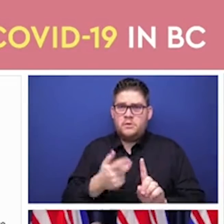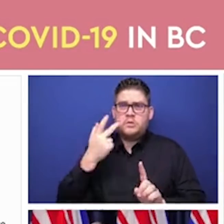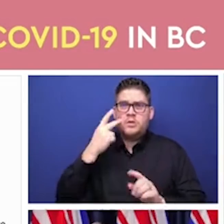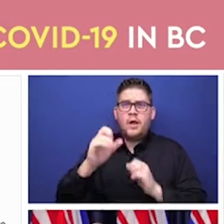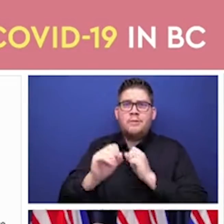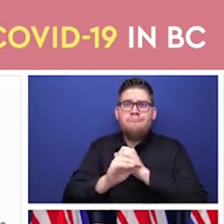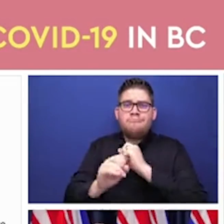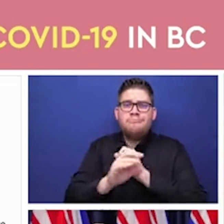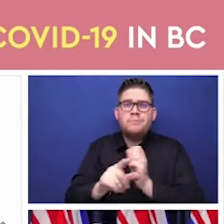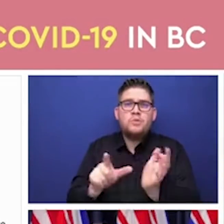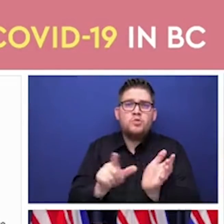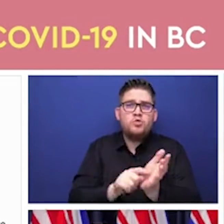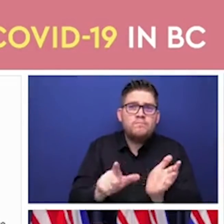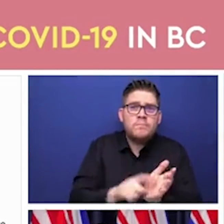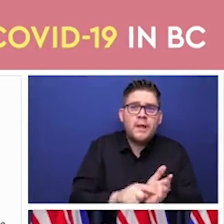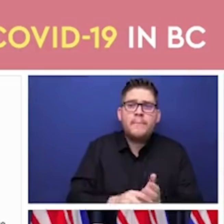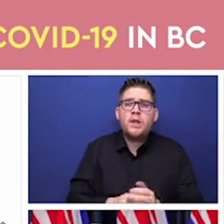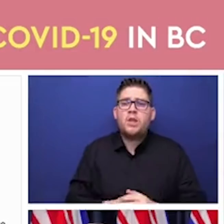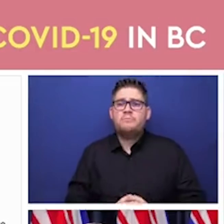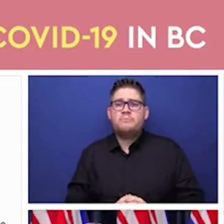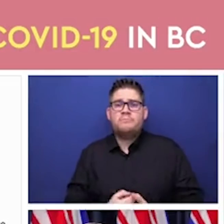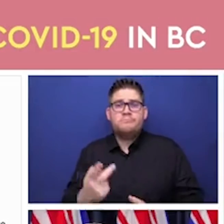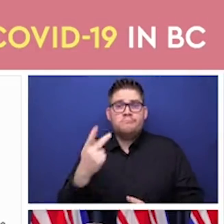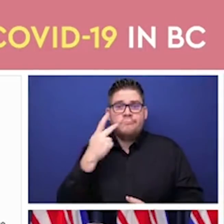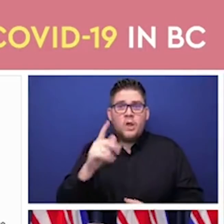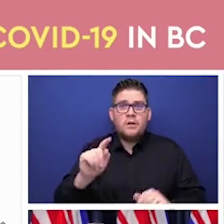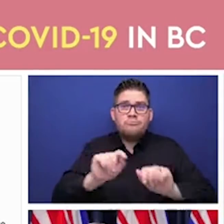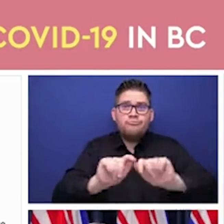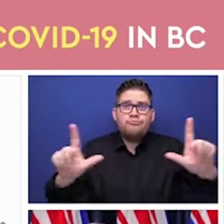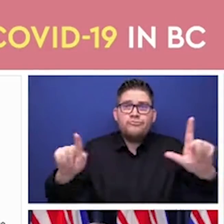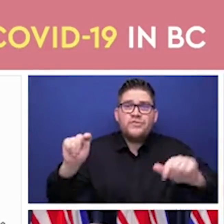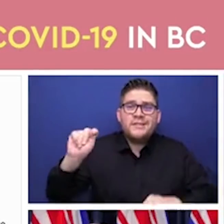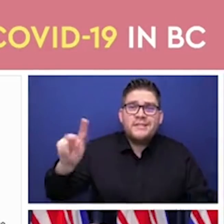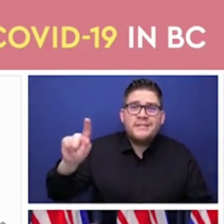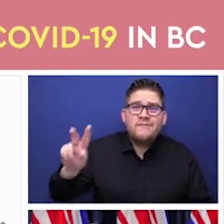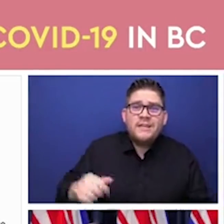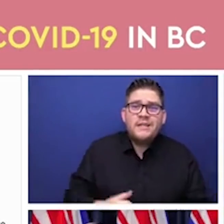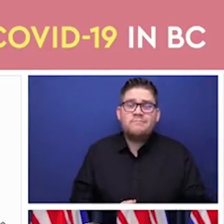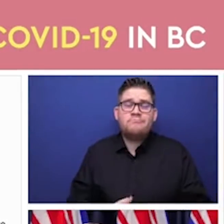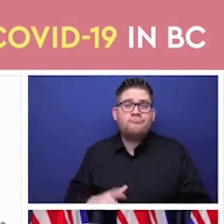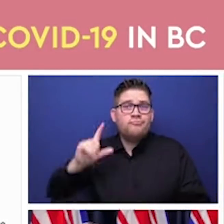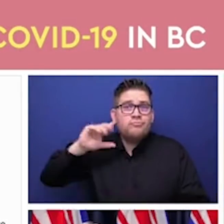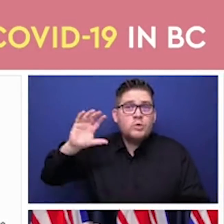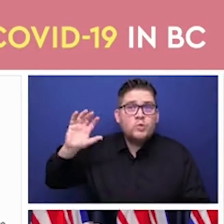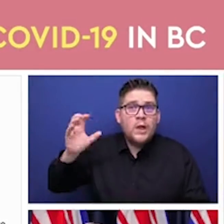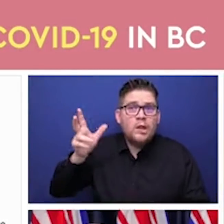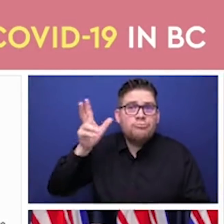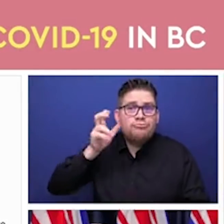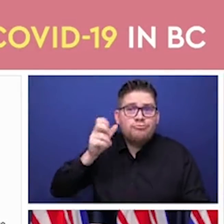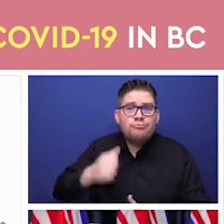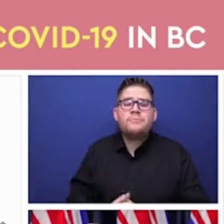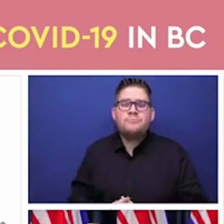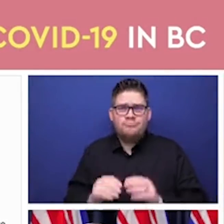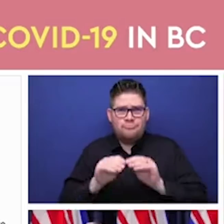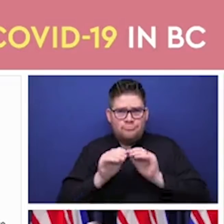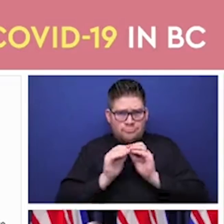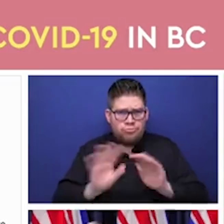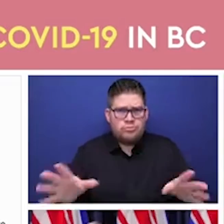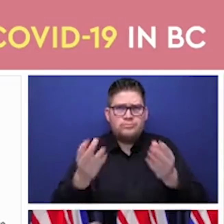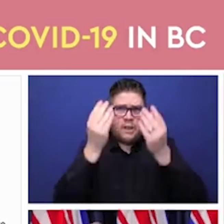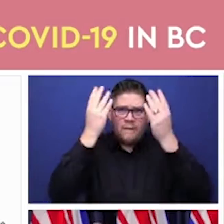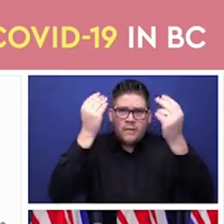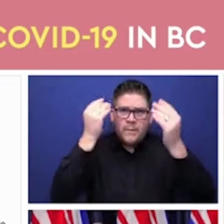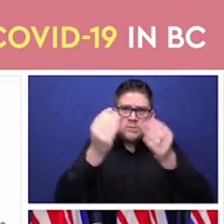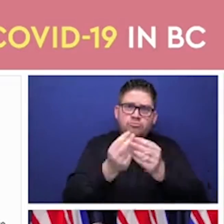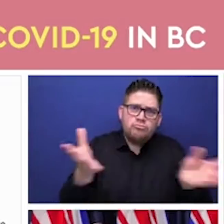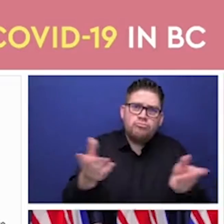-channel approach out. Also through civil society organizations who work with seniors, and with people in the immigrant